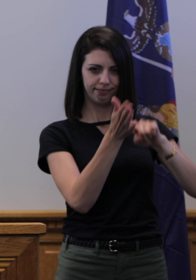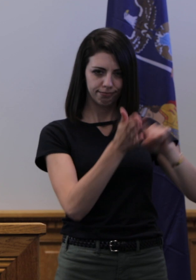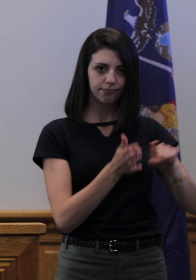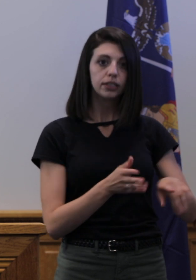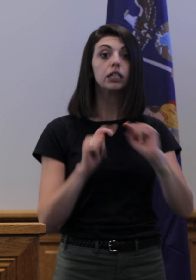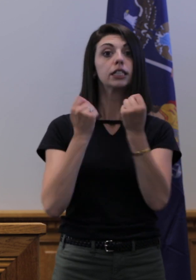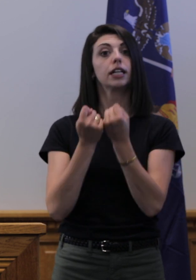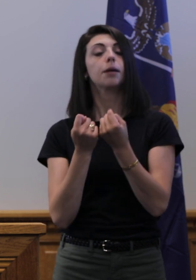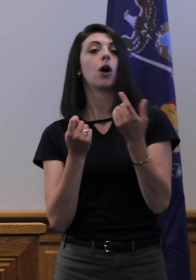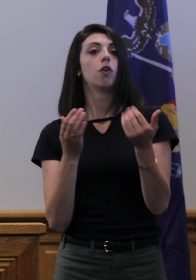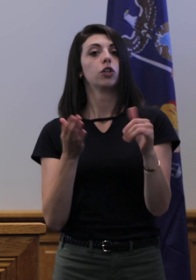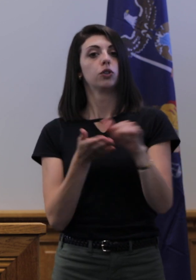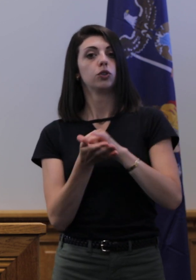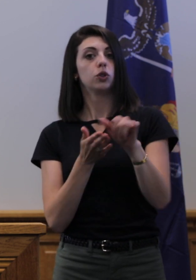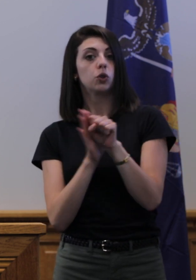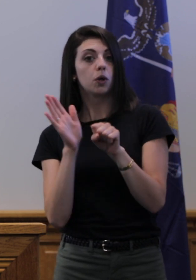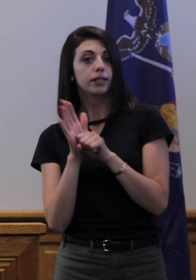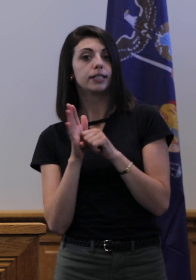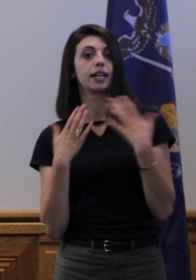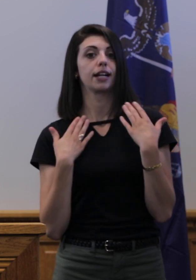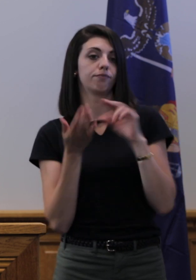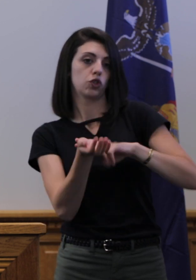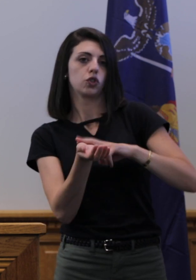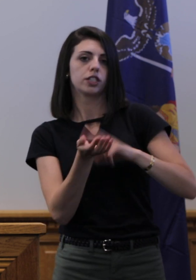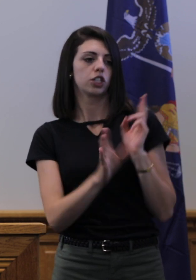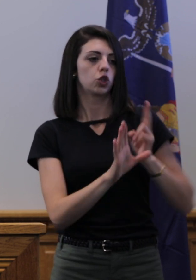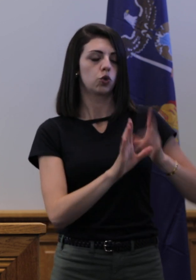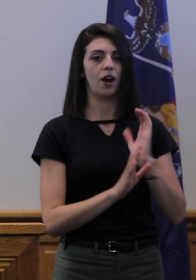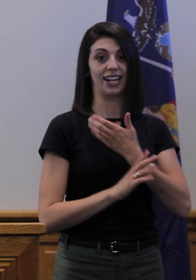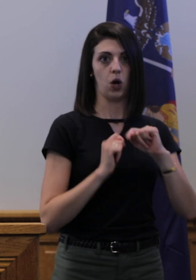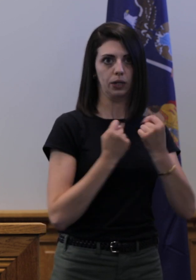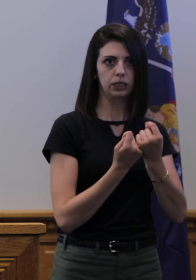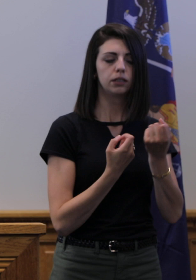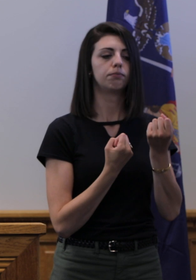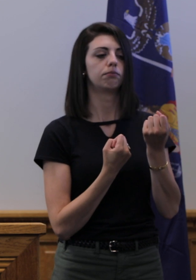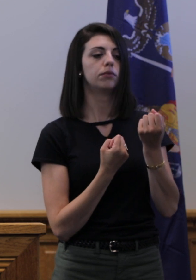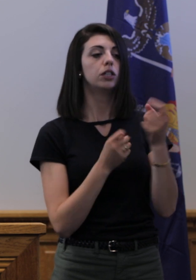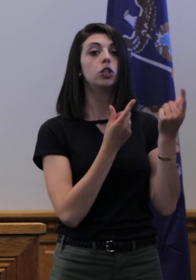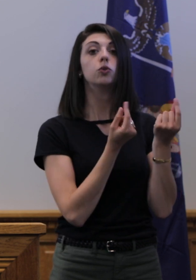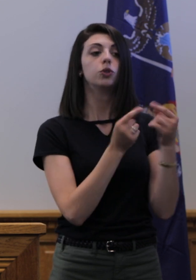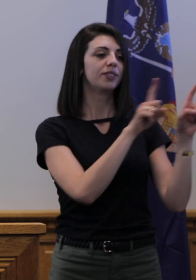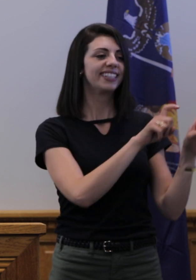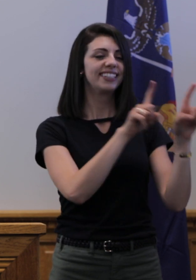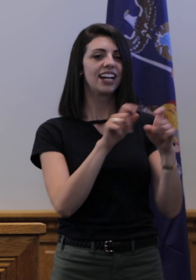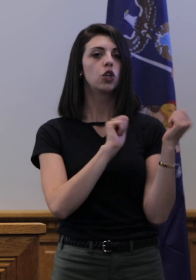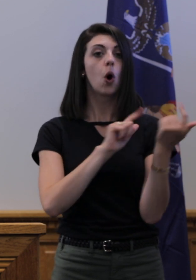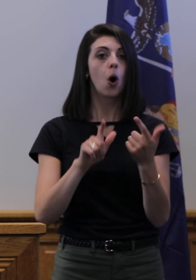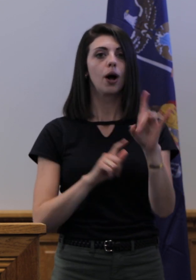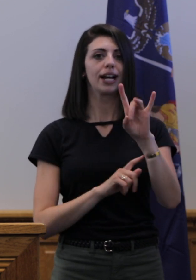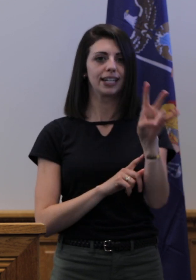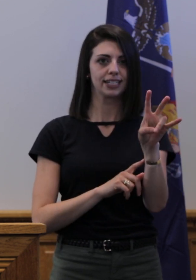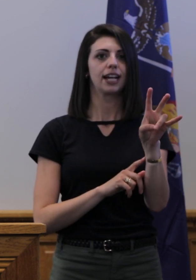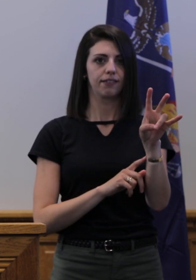Department of Health nurses joined Oswego County Health Department nurses and tested all 87 Champlain Valley